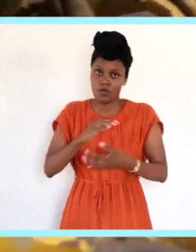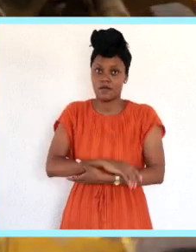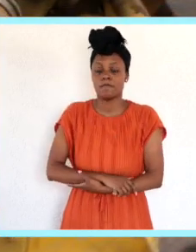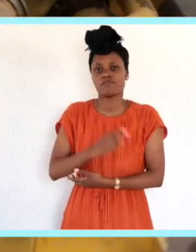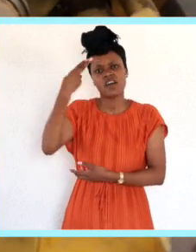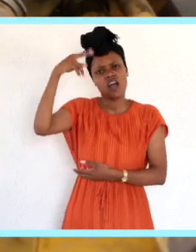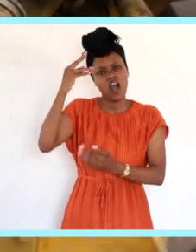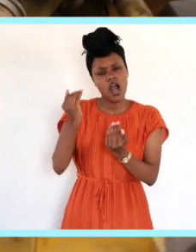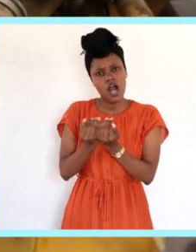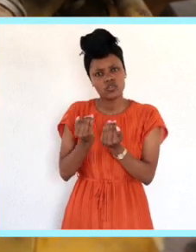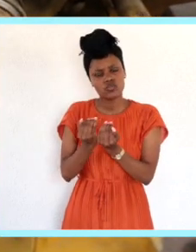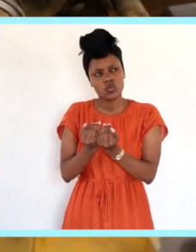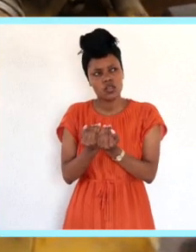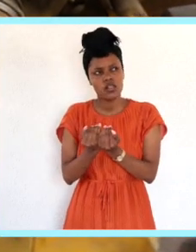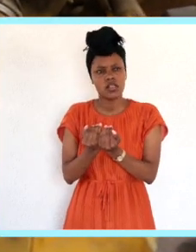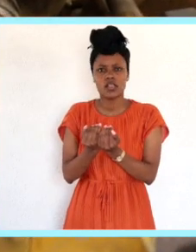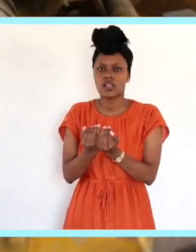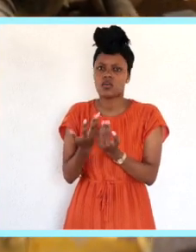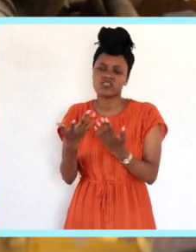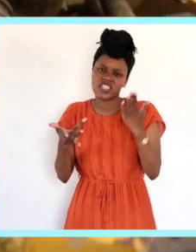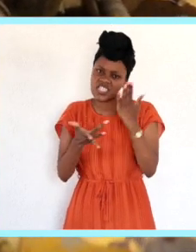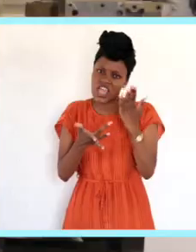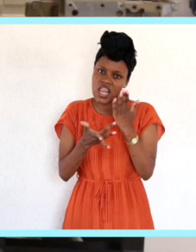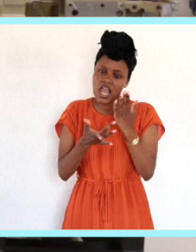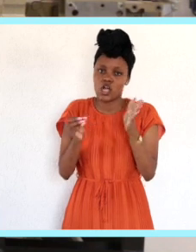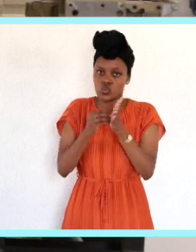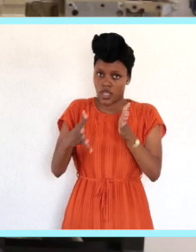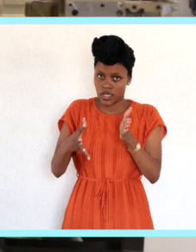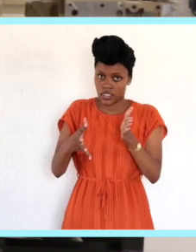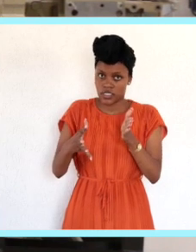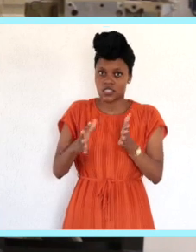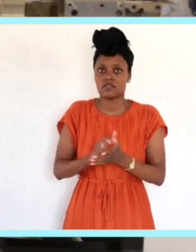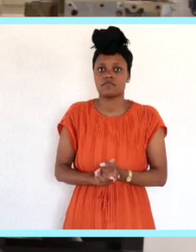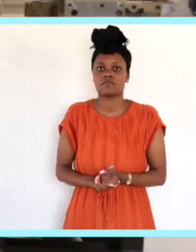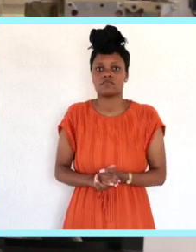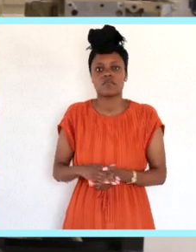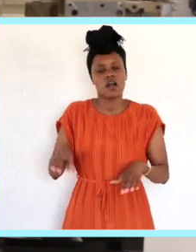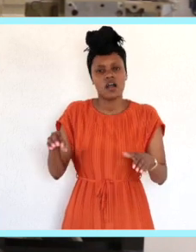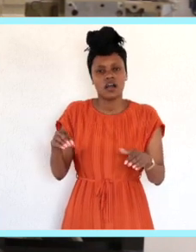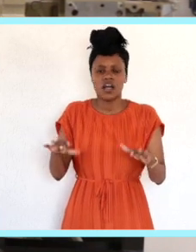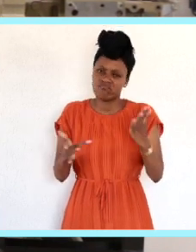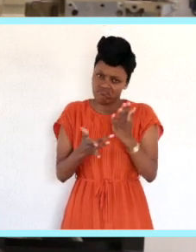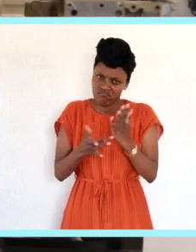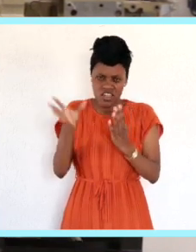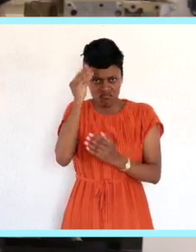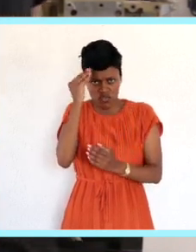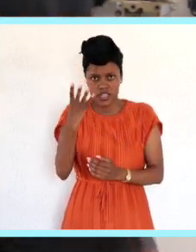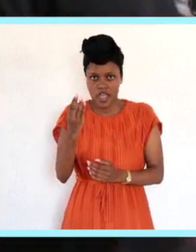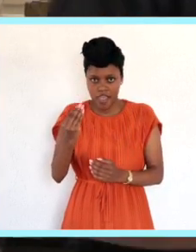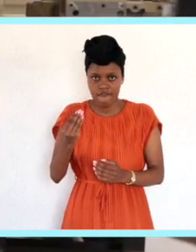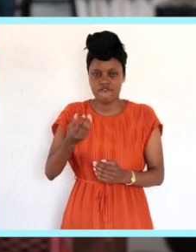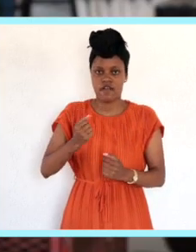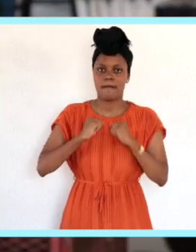the company. At high school, I was a very technical student. I came from a technical background.